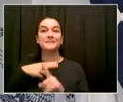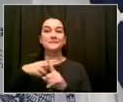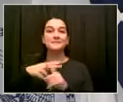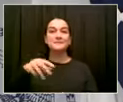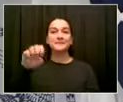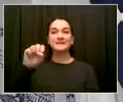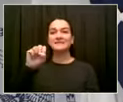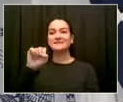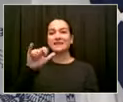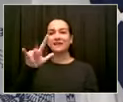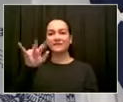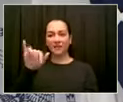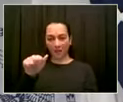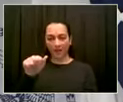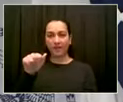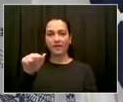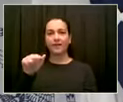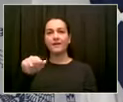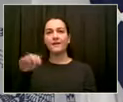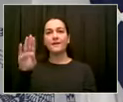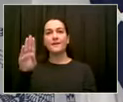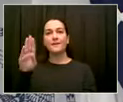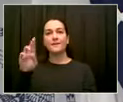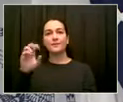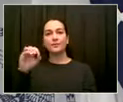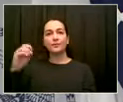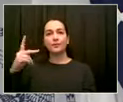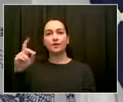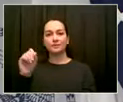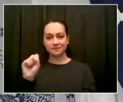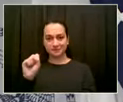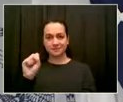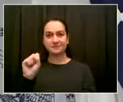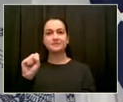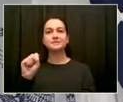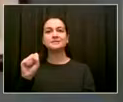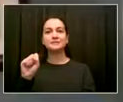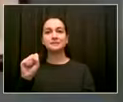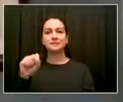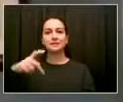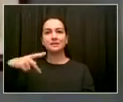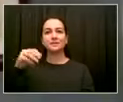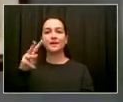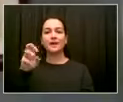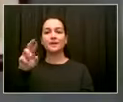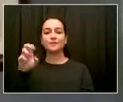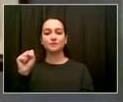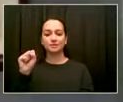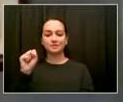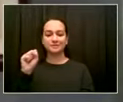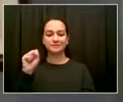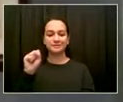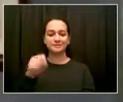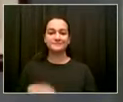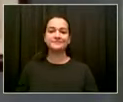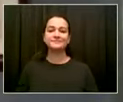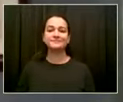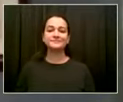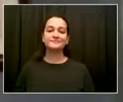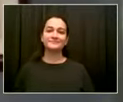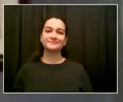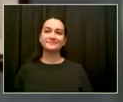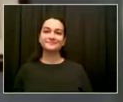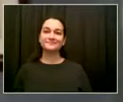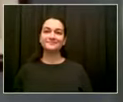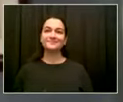Good morning and thank you so much, Mayor de Blasio, once again, continuing to invest in communities